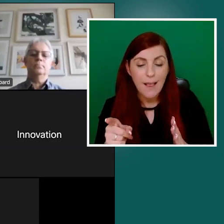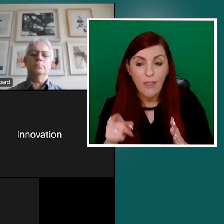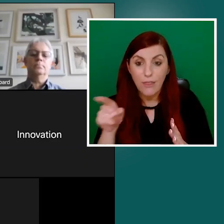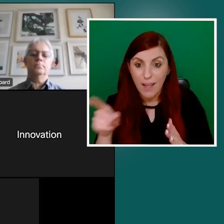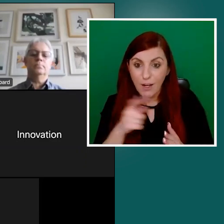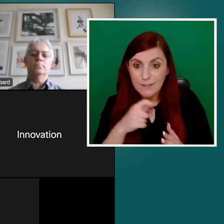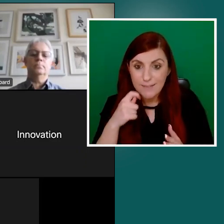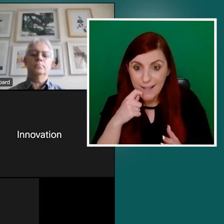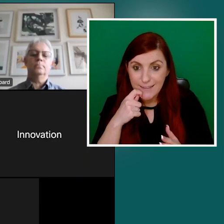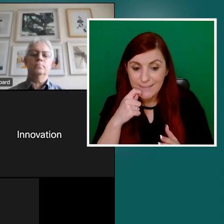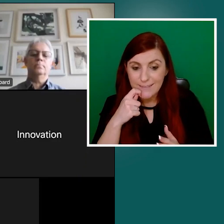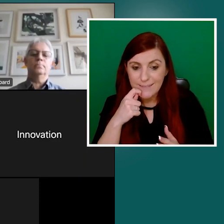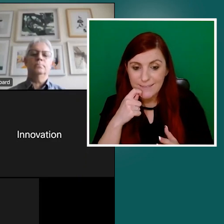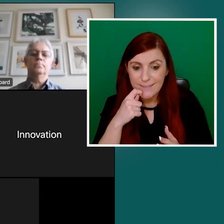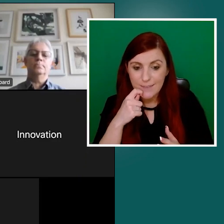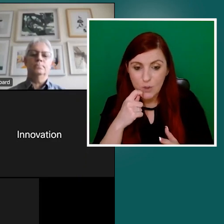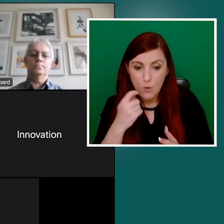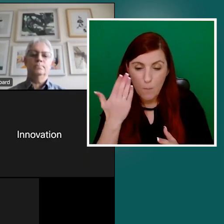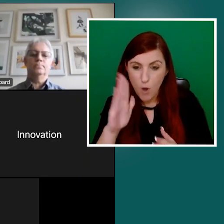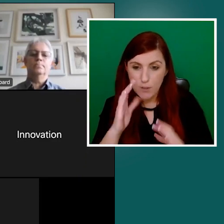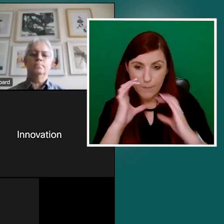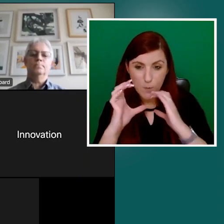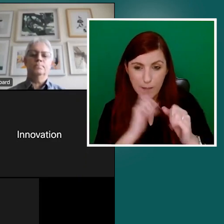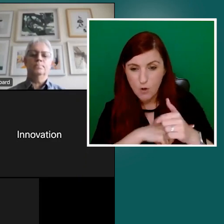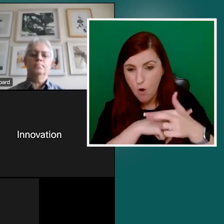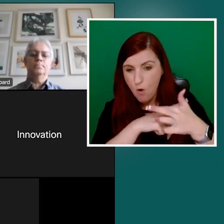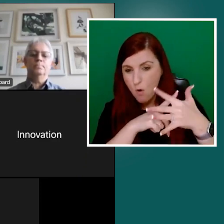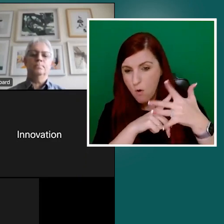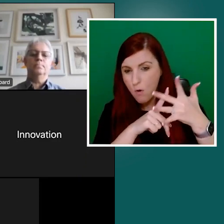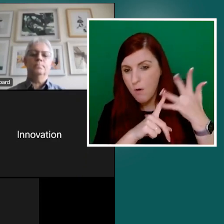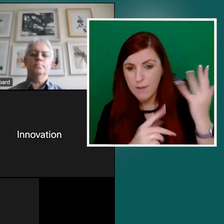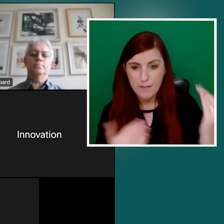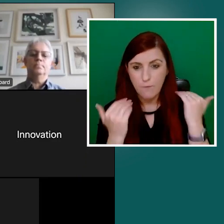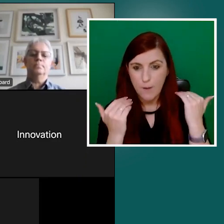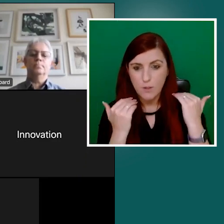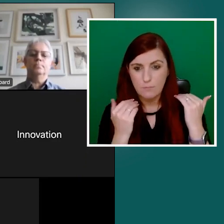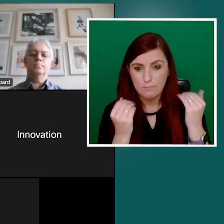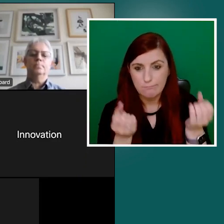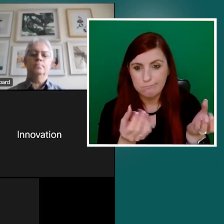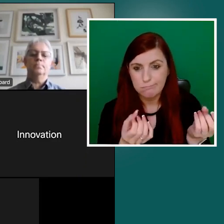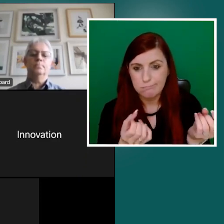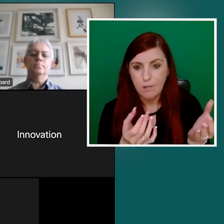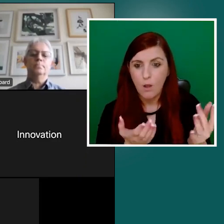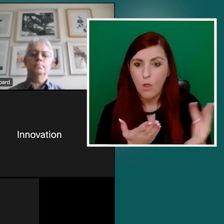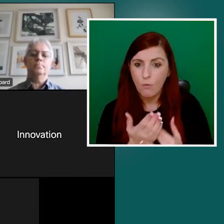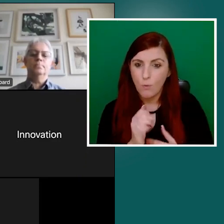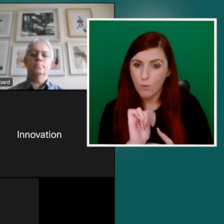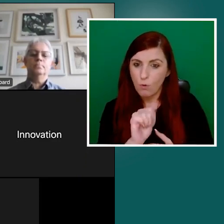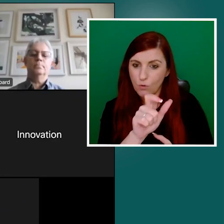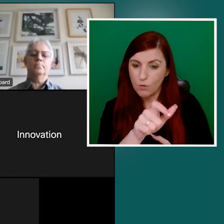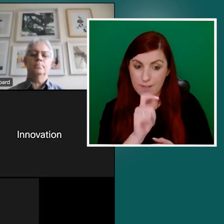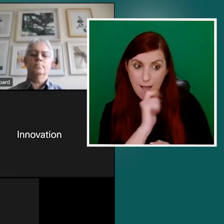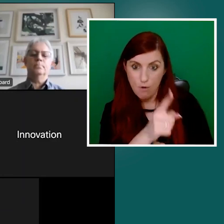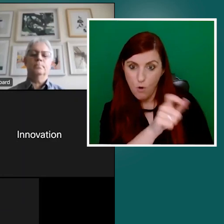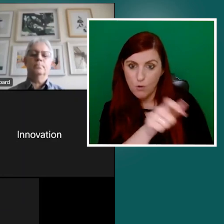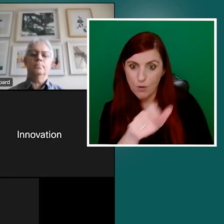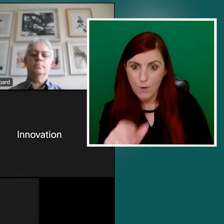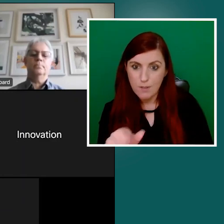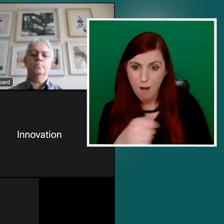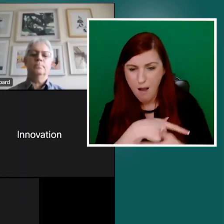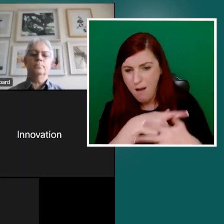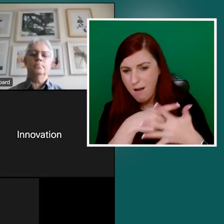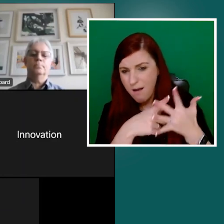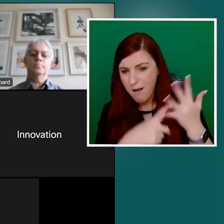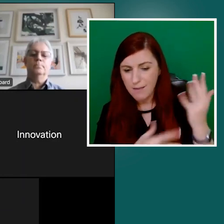all this information and all this regulatory detail to your customers. And a lot of it, it's a timing issue.